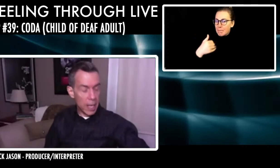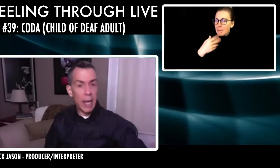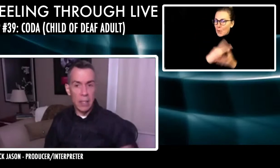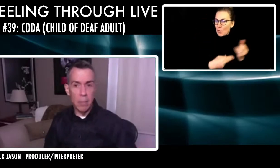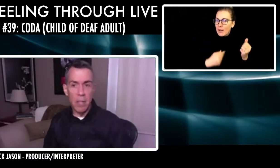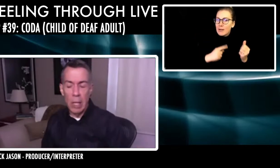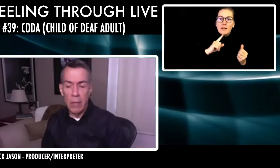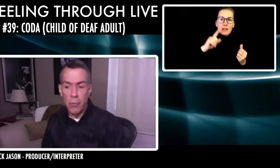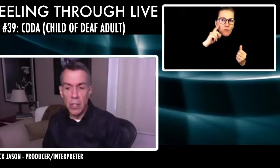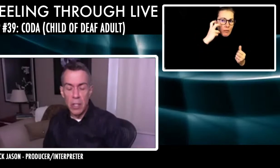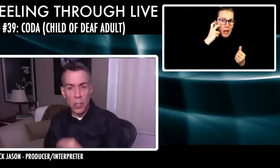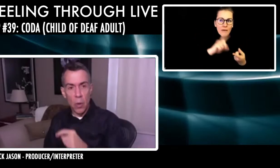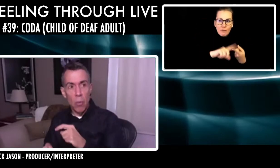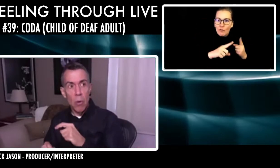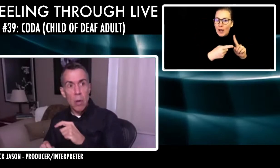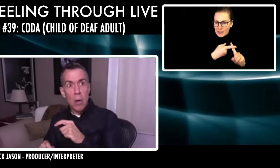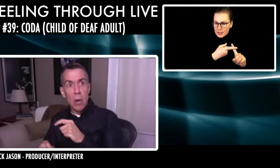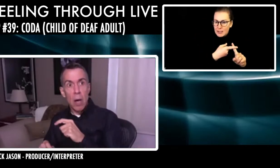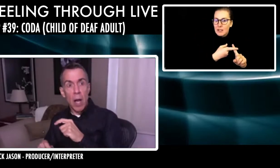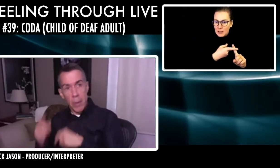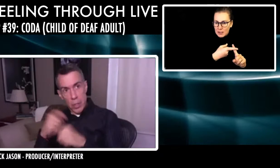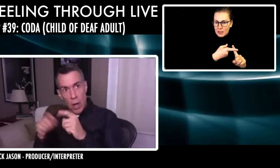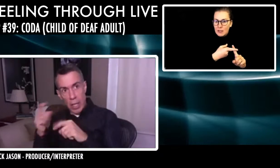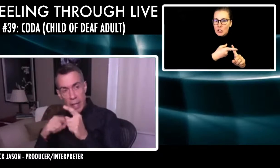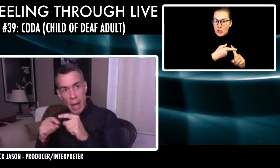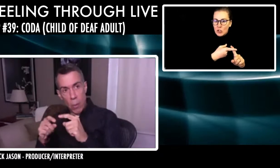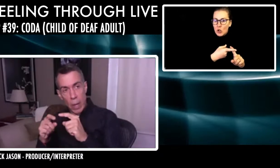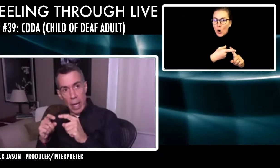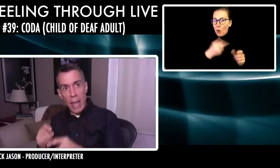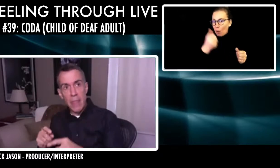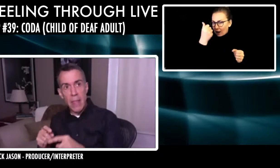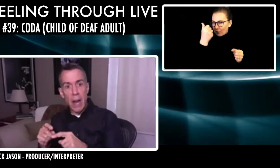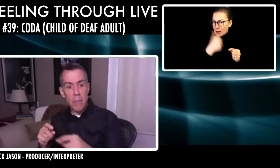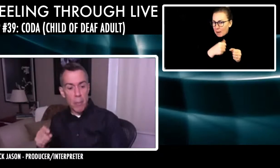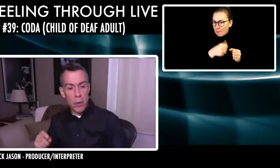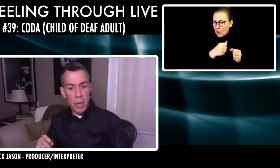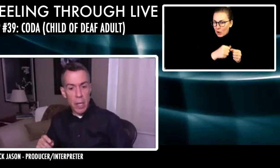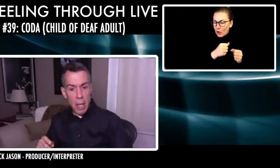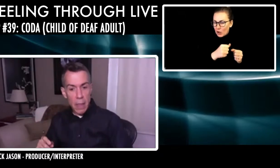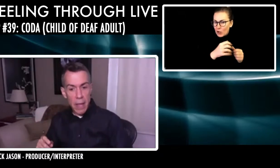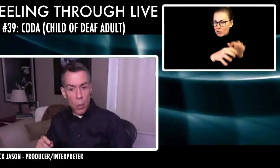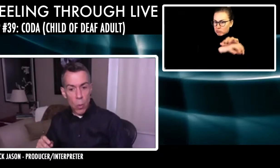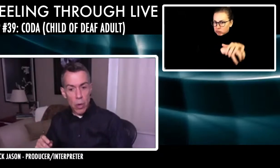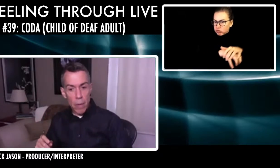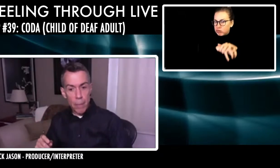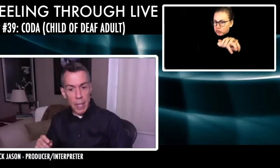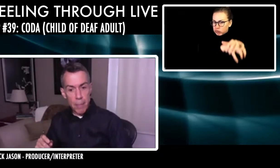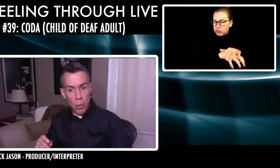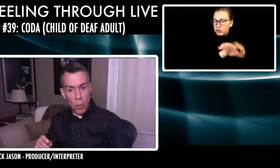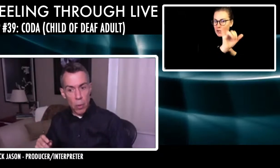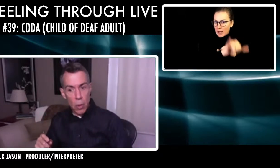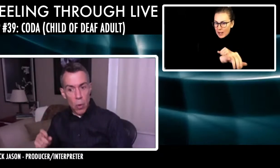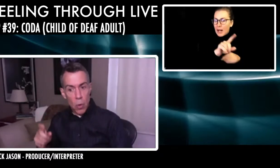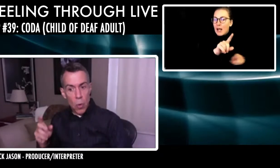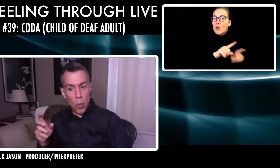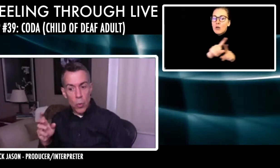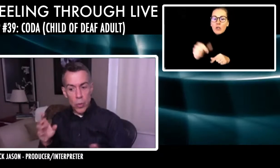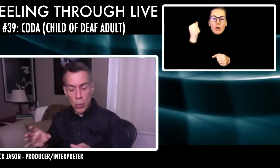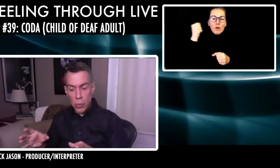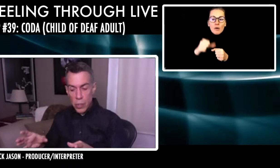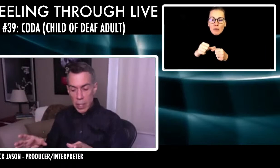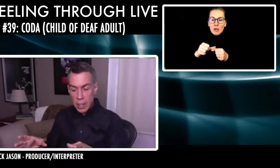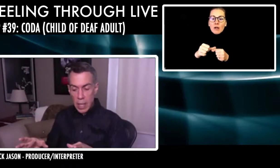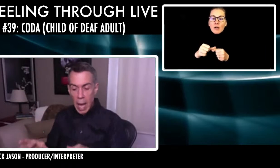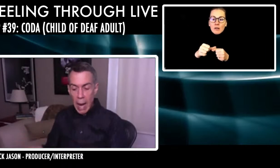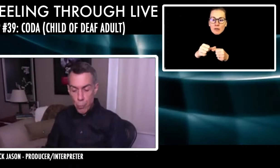my mom and dad had some deaf blind friends. And so I remember talking that way. And then I remember there were people who